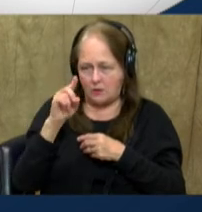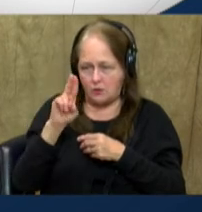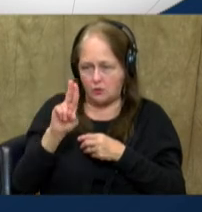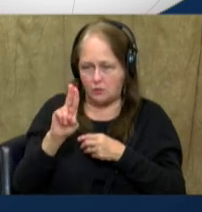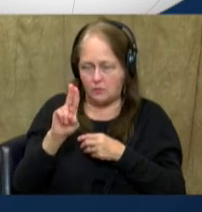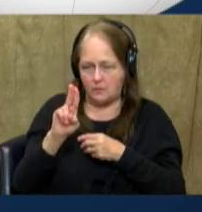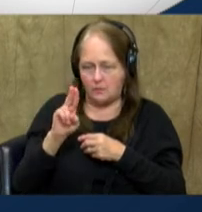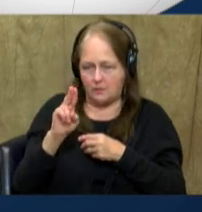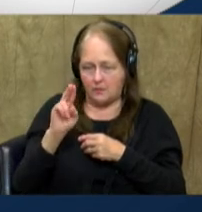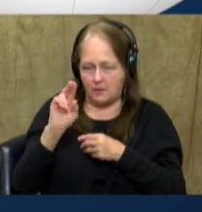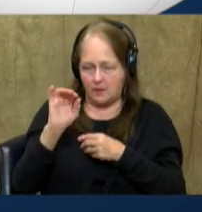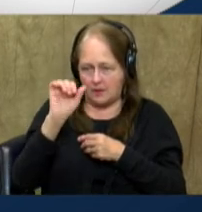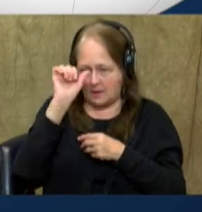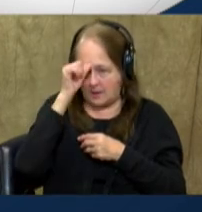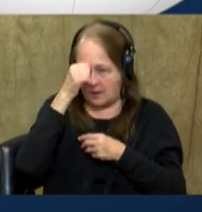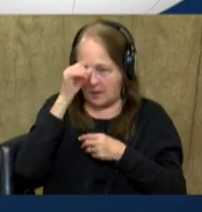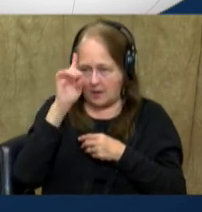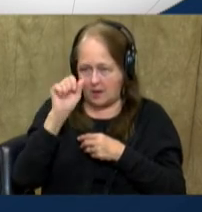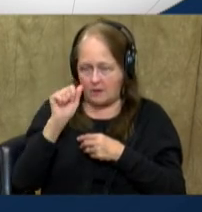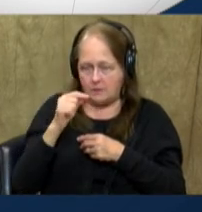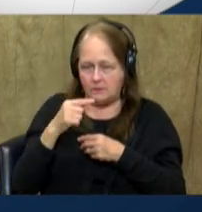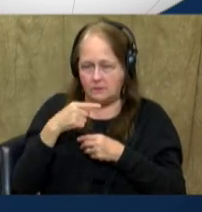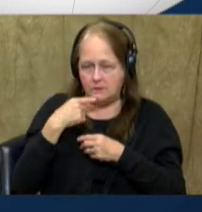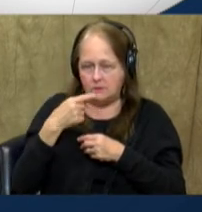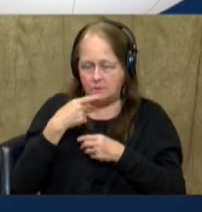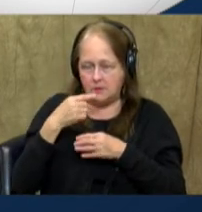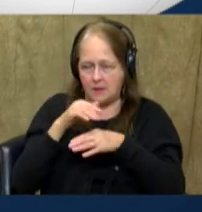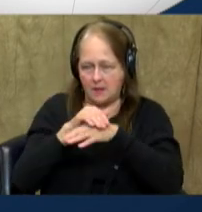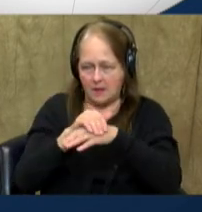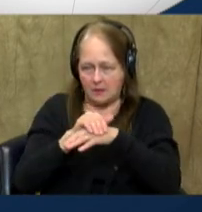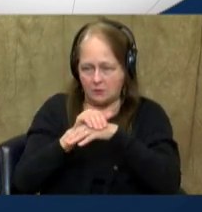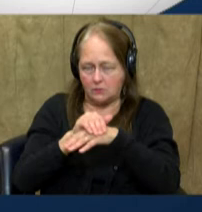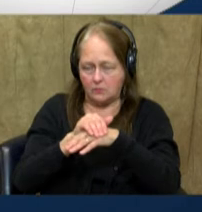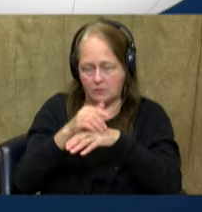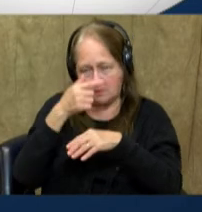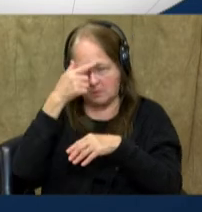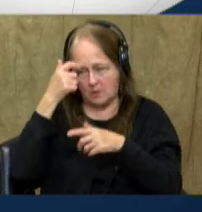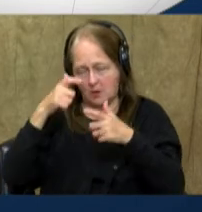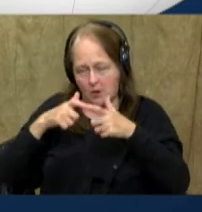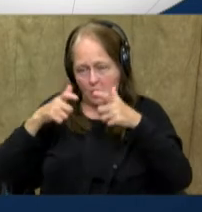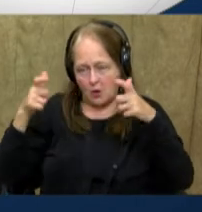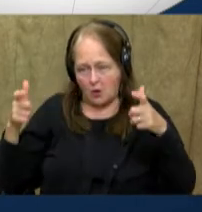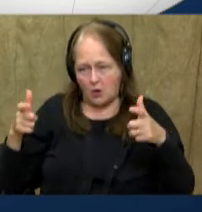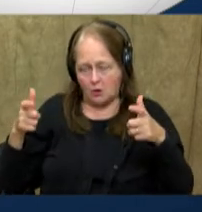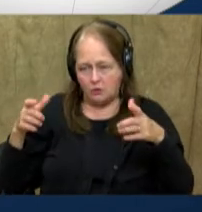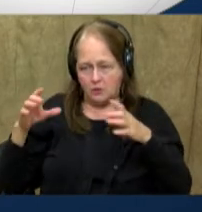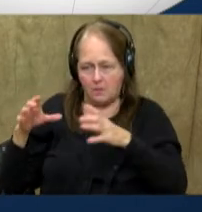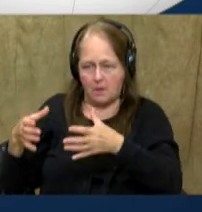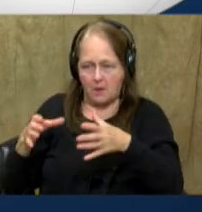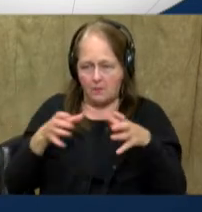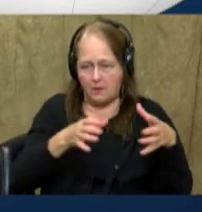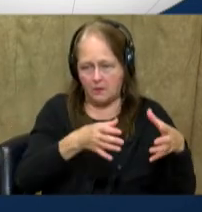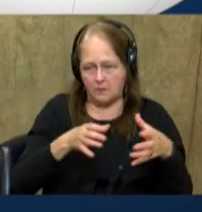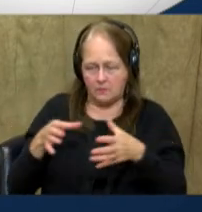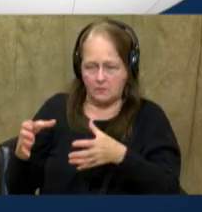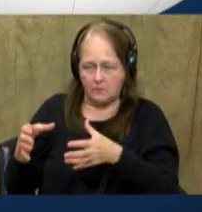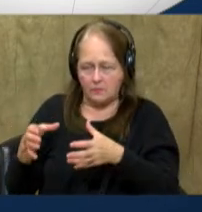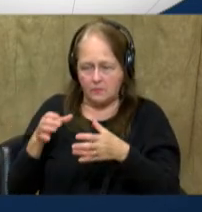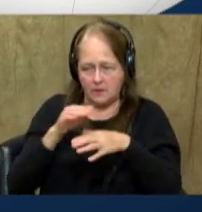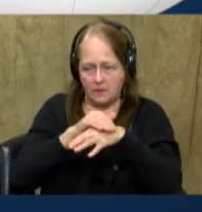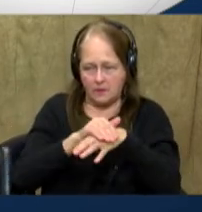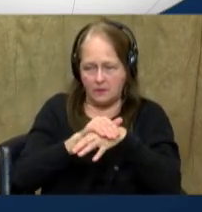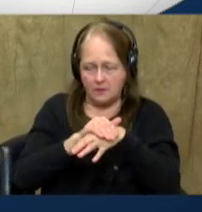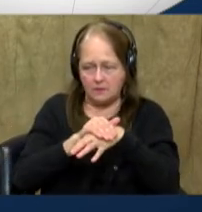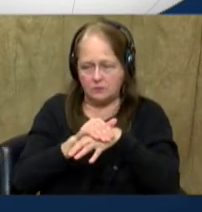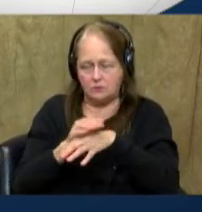actually has the second most English speakers in the world. Because of its large population and because of the legacy of English